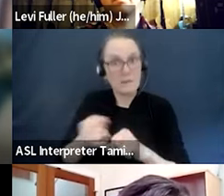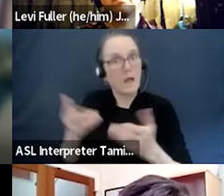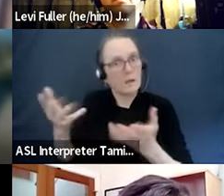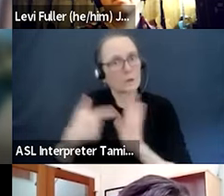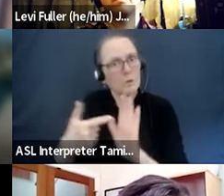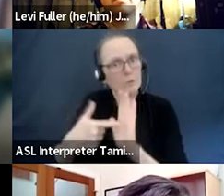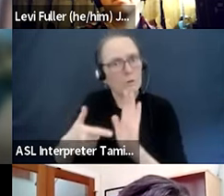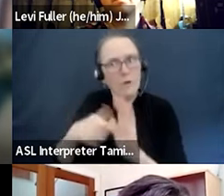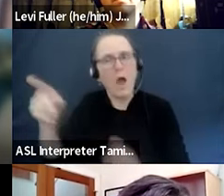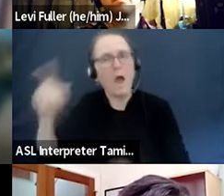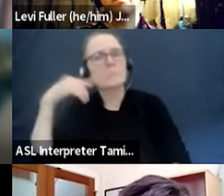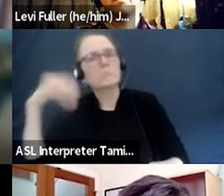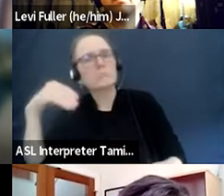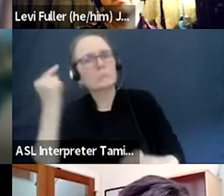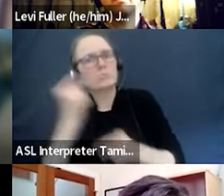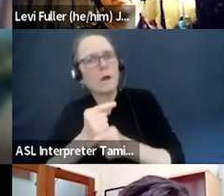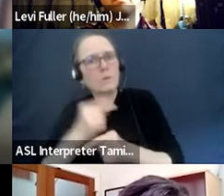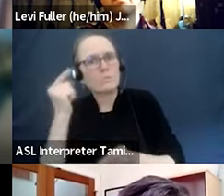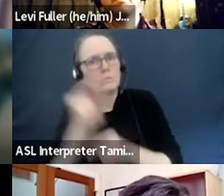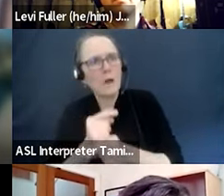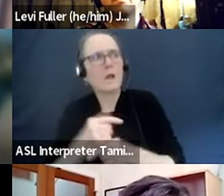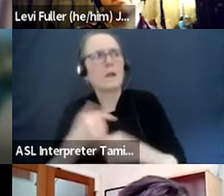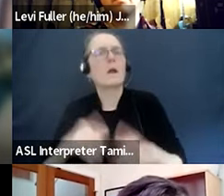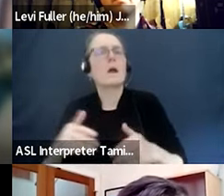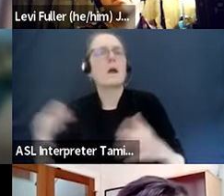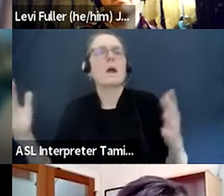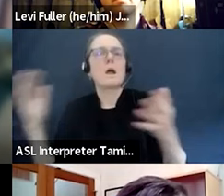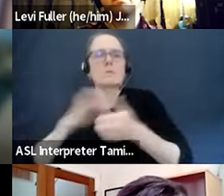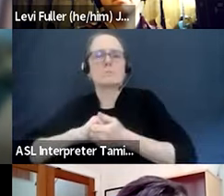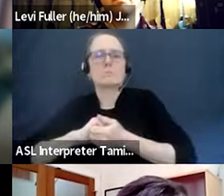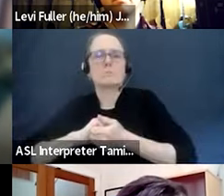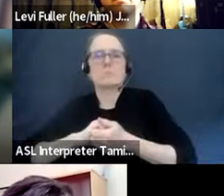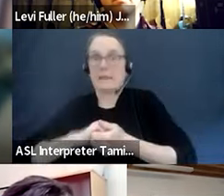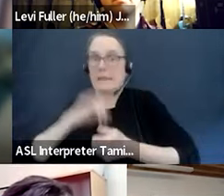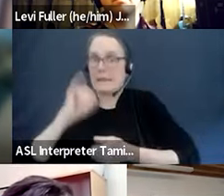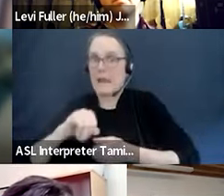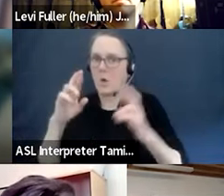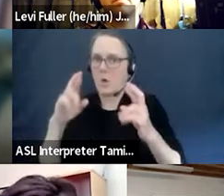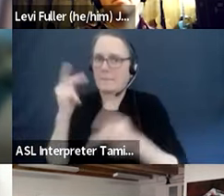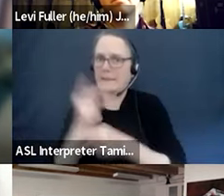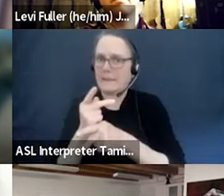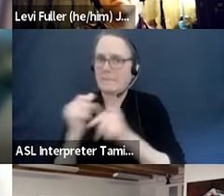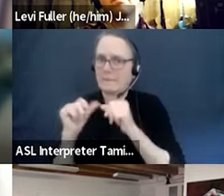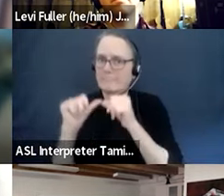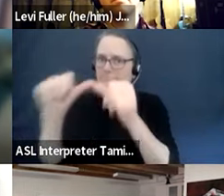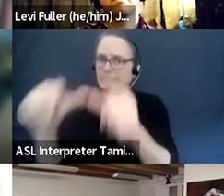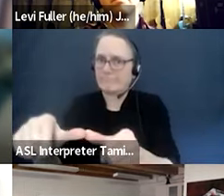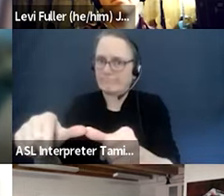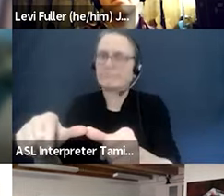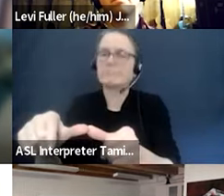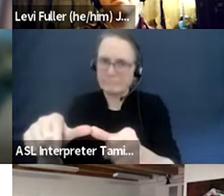And thank you all. Thank you to all of our panelists. We are going to move on now to Vivian,